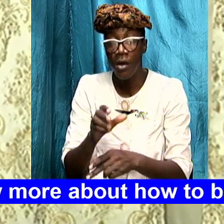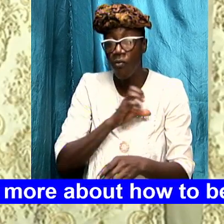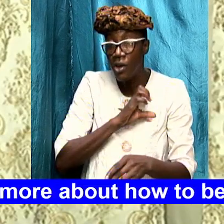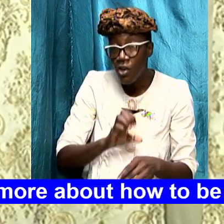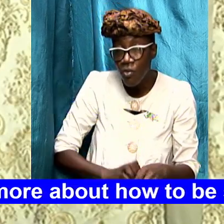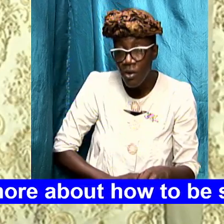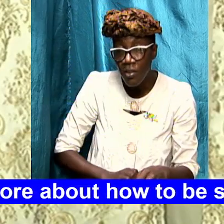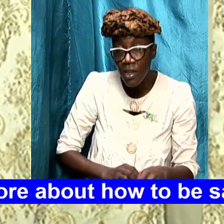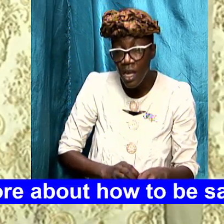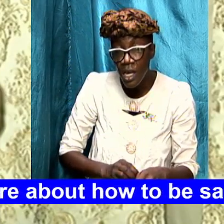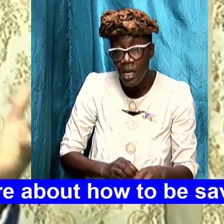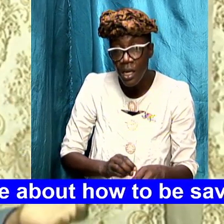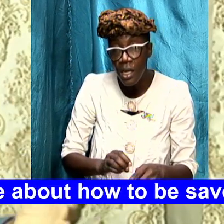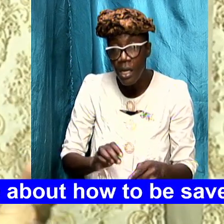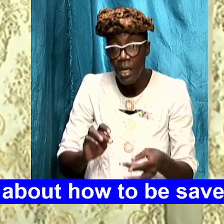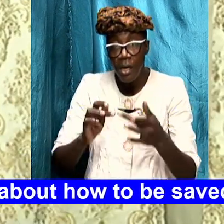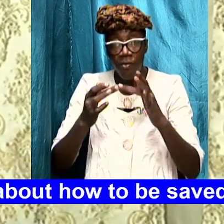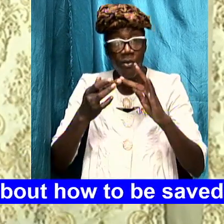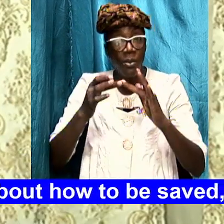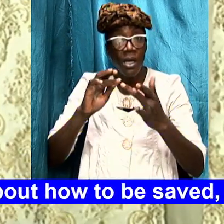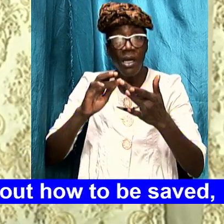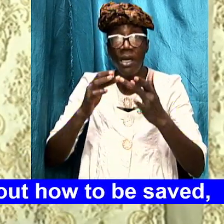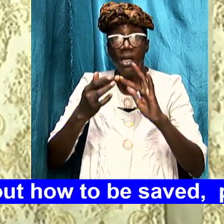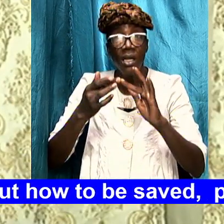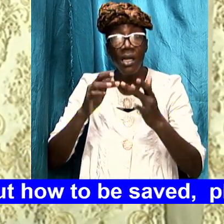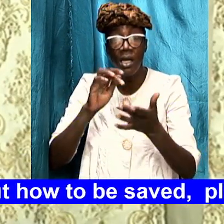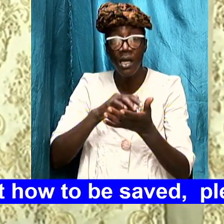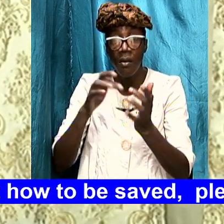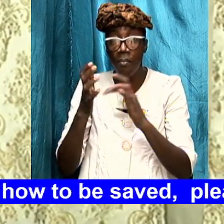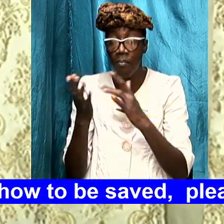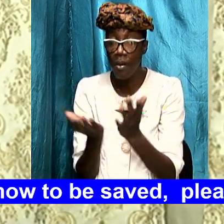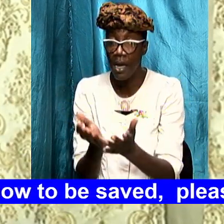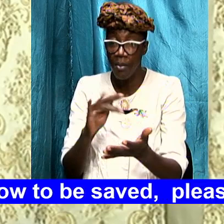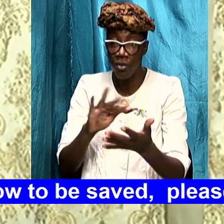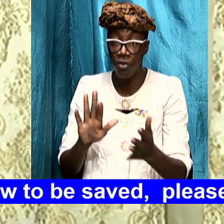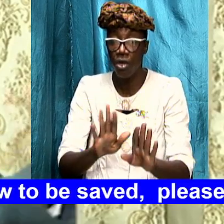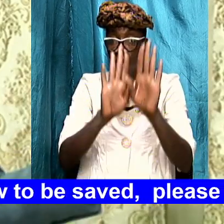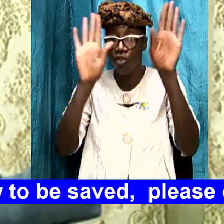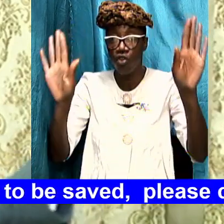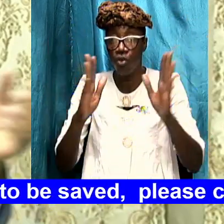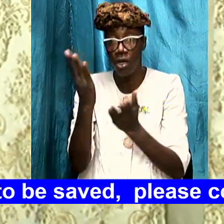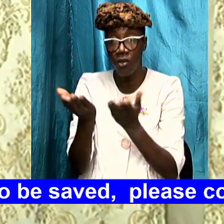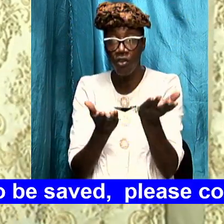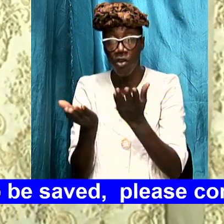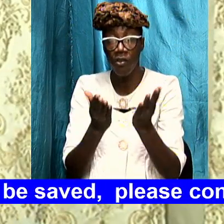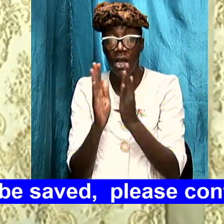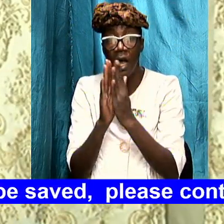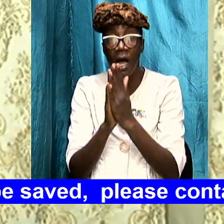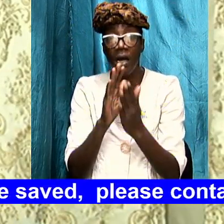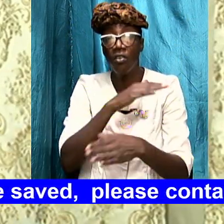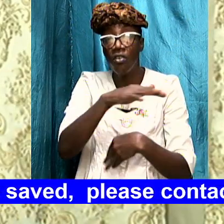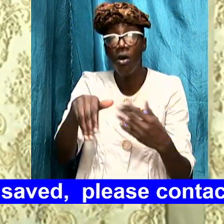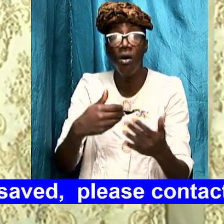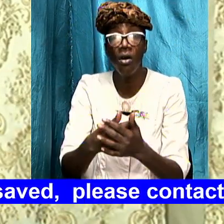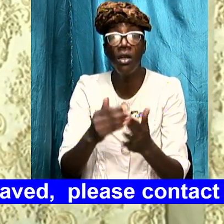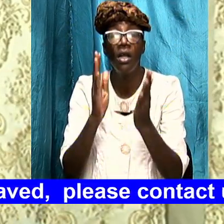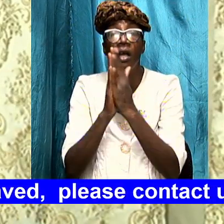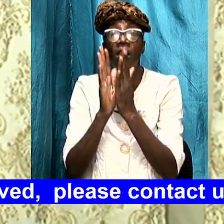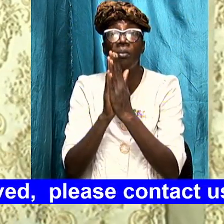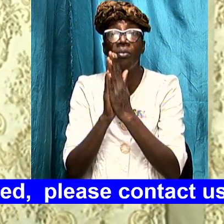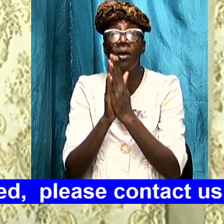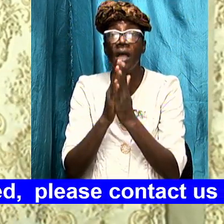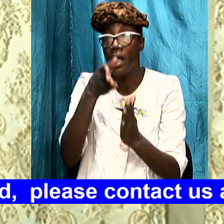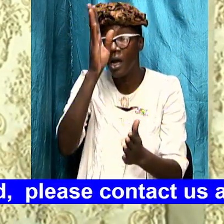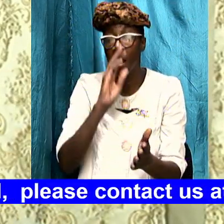join us from across the globe in Bible study in Sunday service and I ask all of us let's pray that the